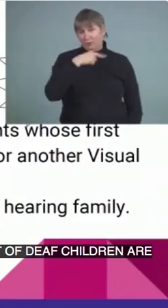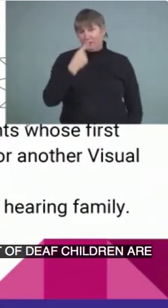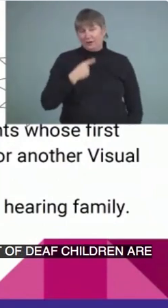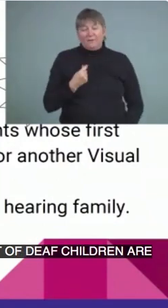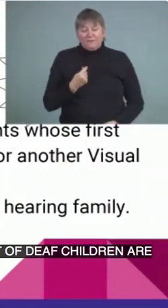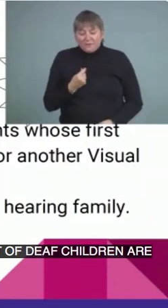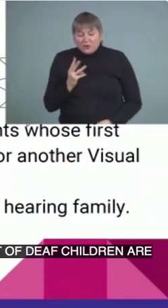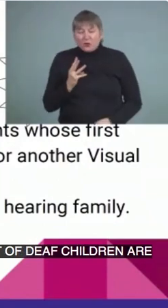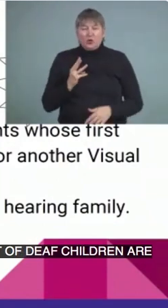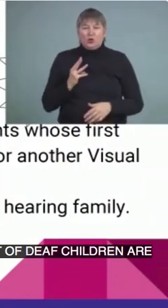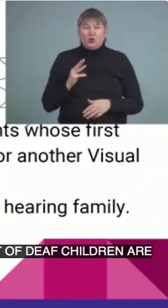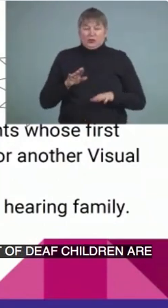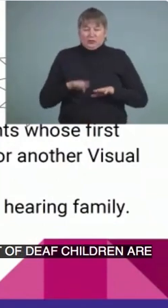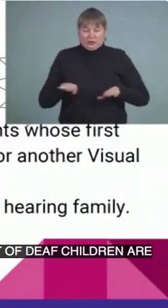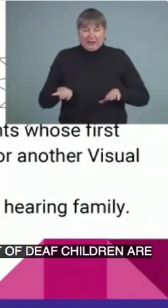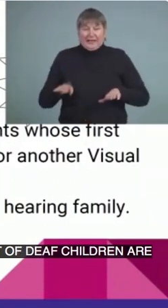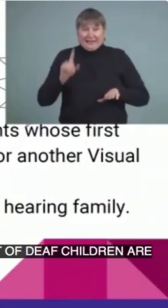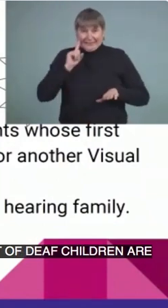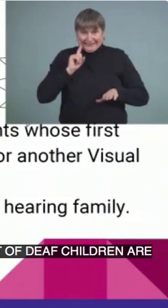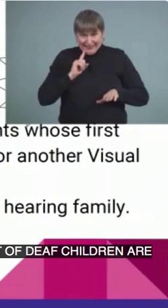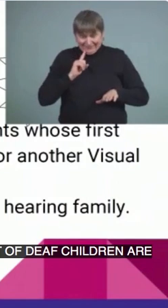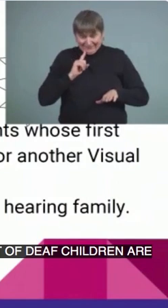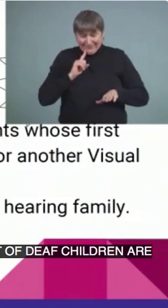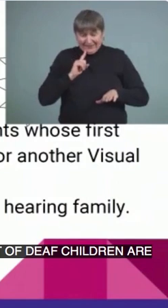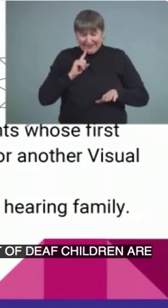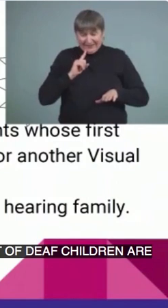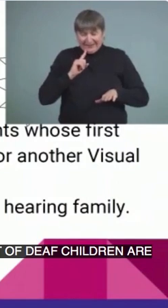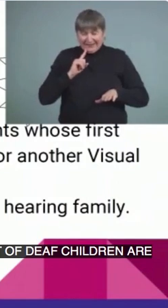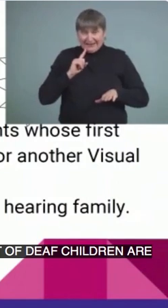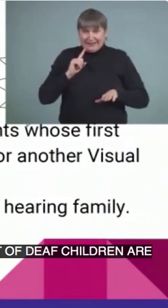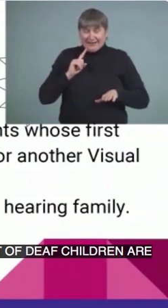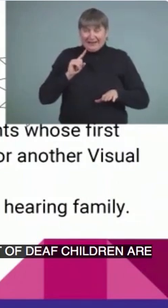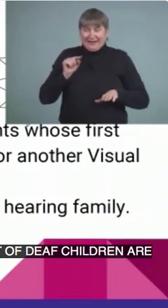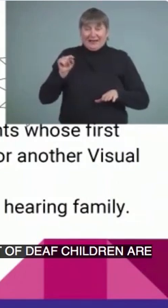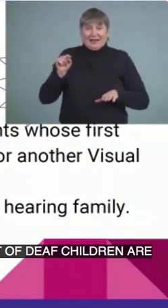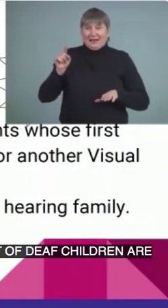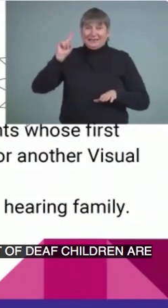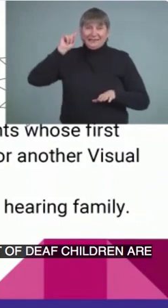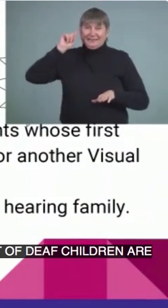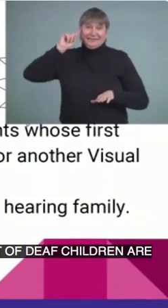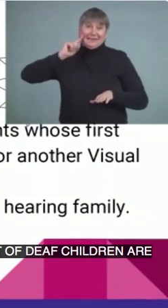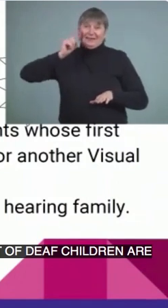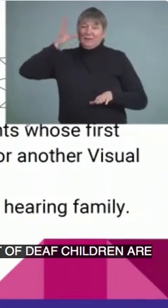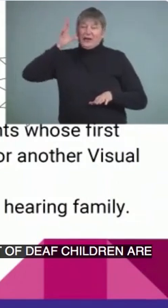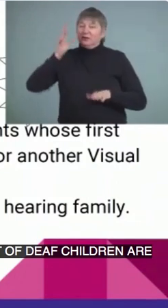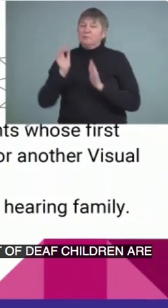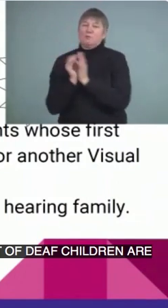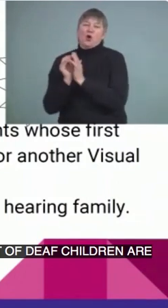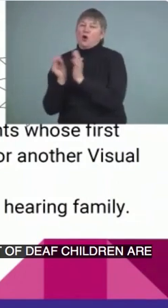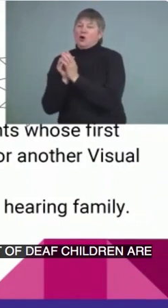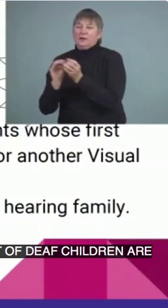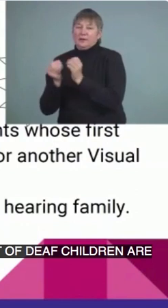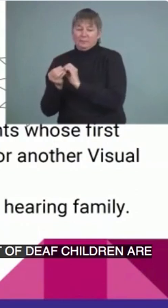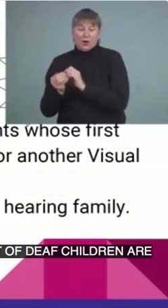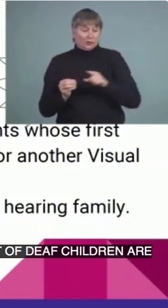deaf children born into families, hearing families, they may present similar to a student